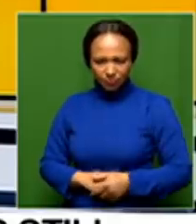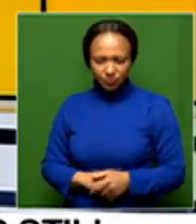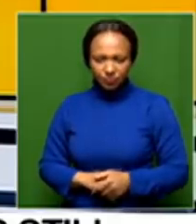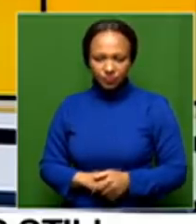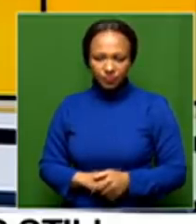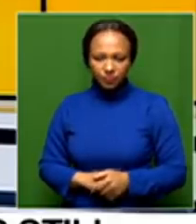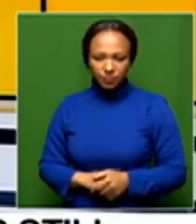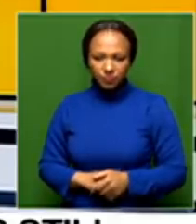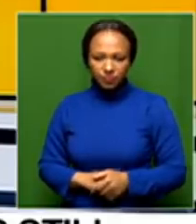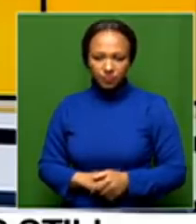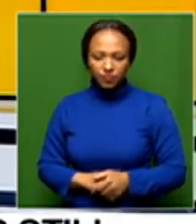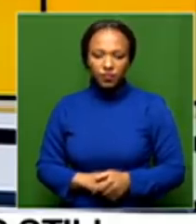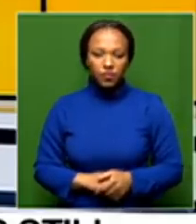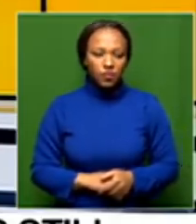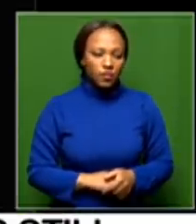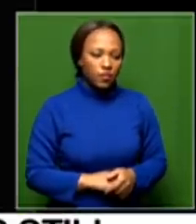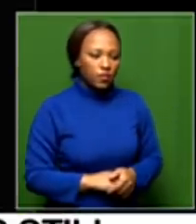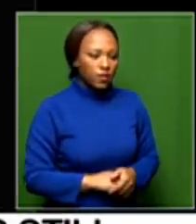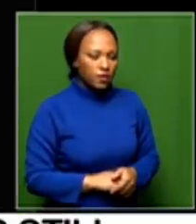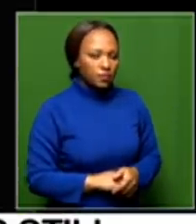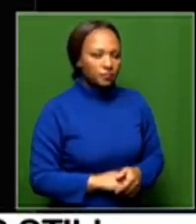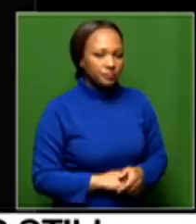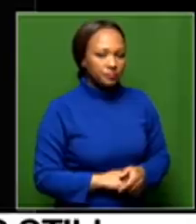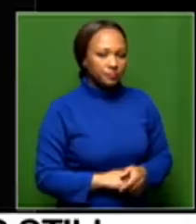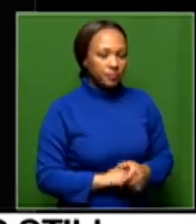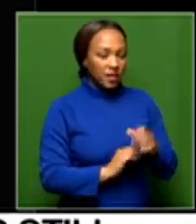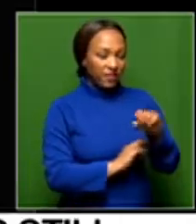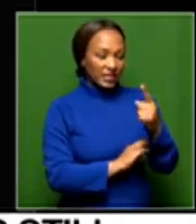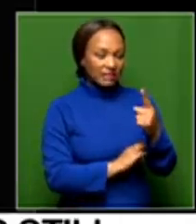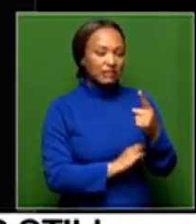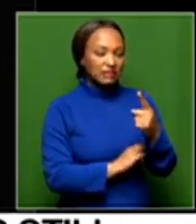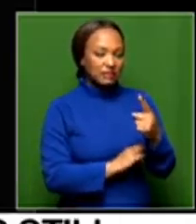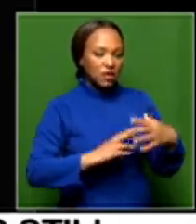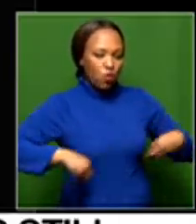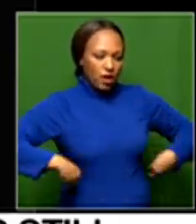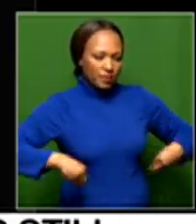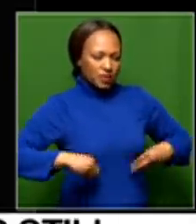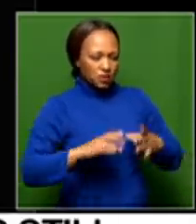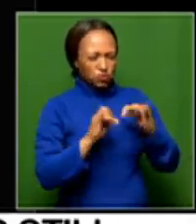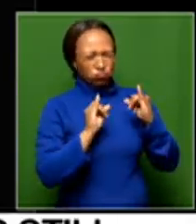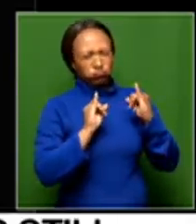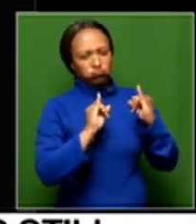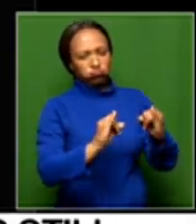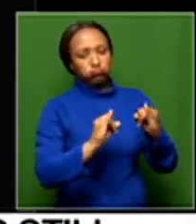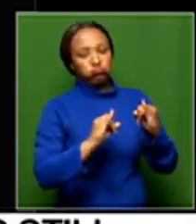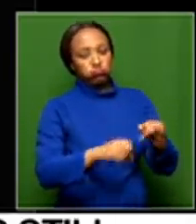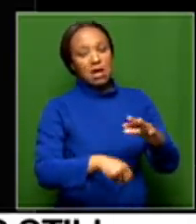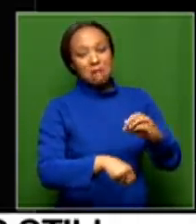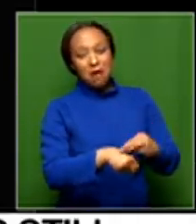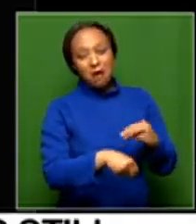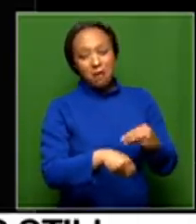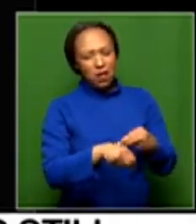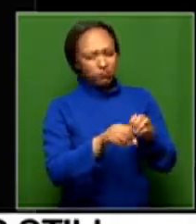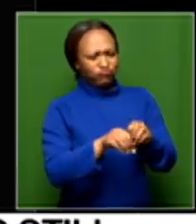First of all, corruption has been rampant here, Leanne, and it's a big problem. You know,